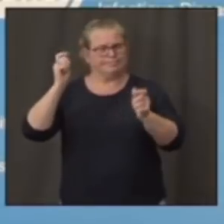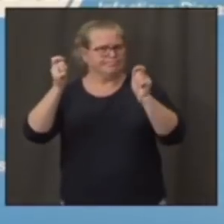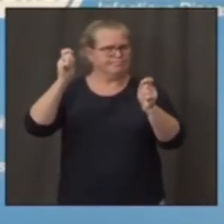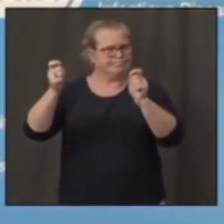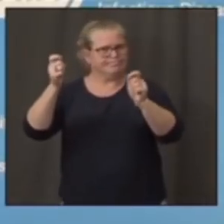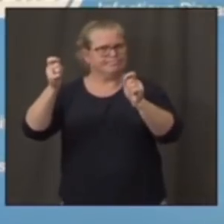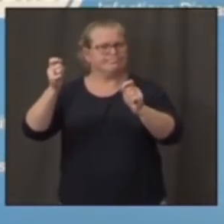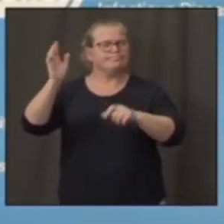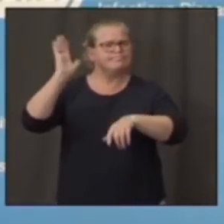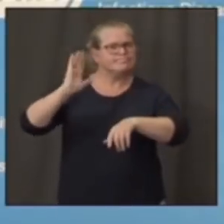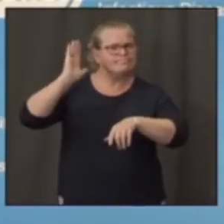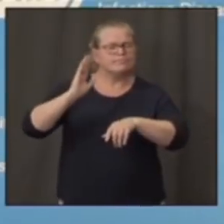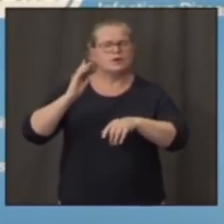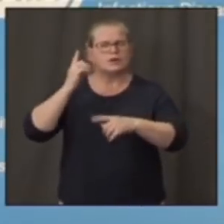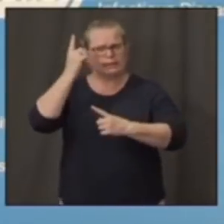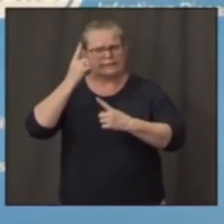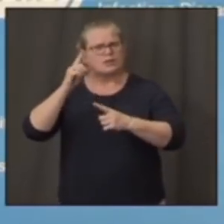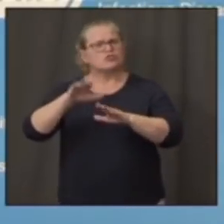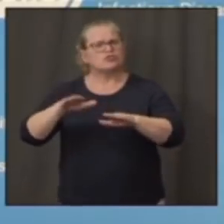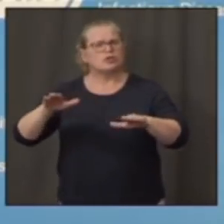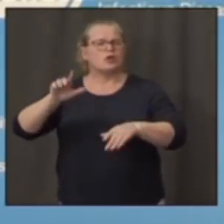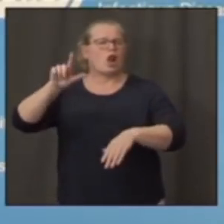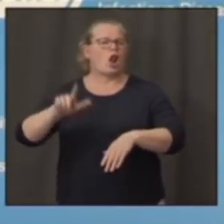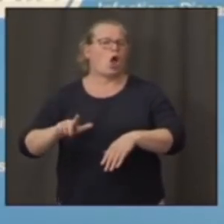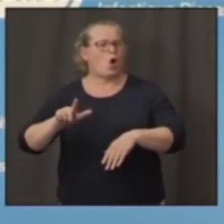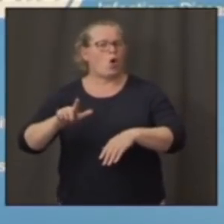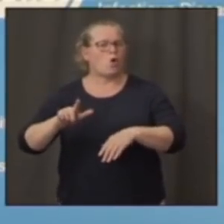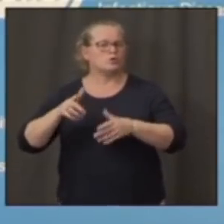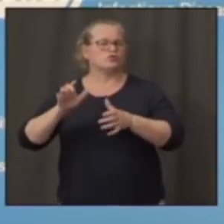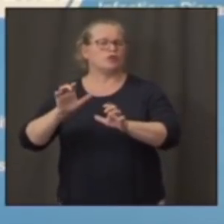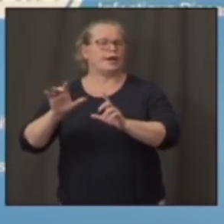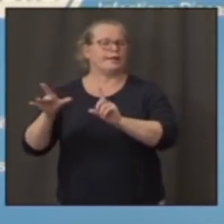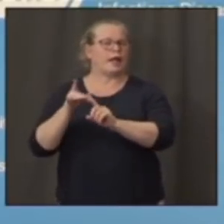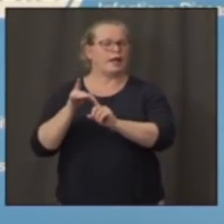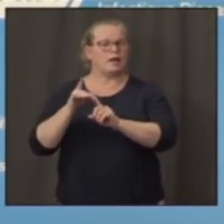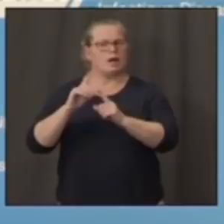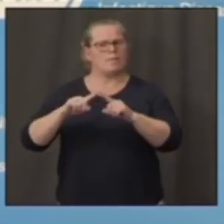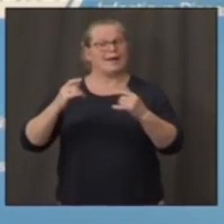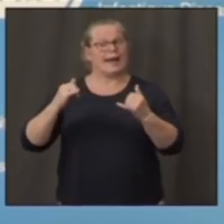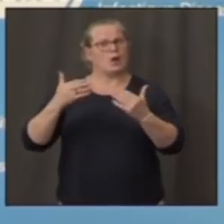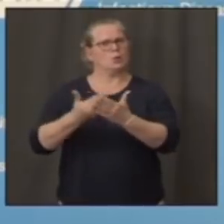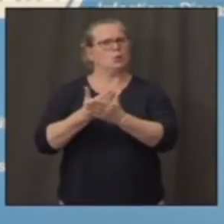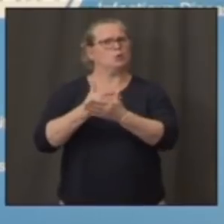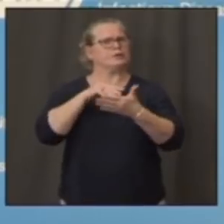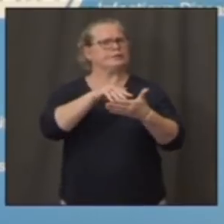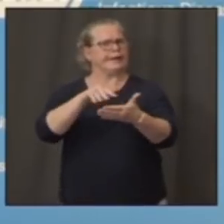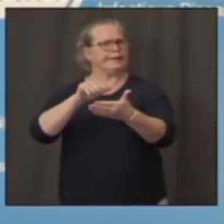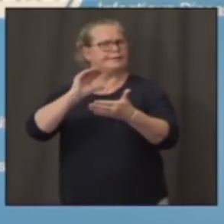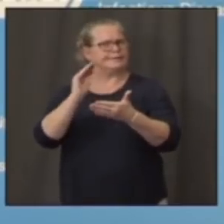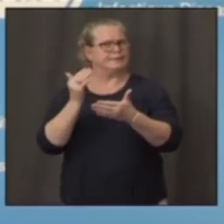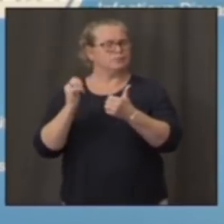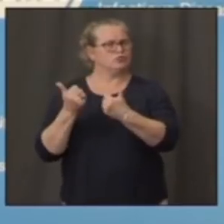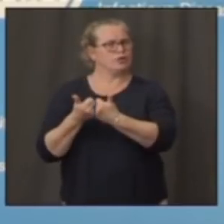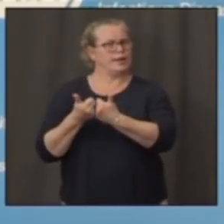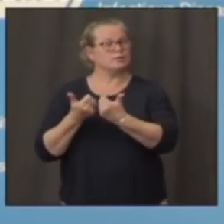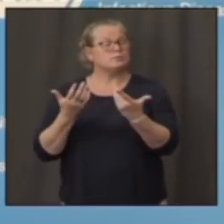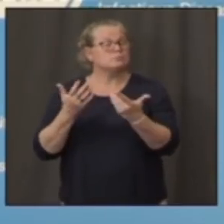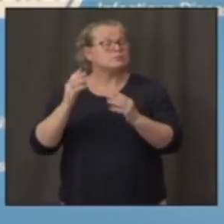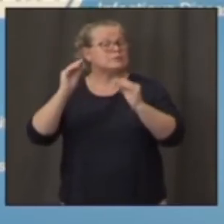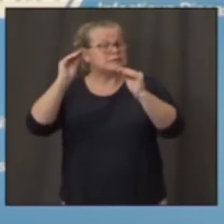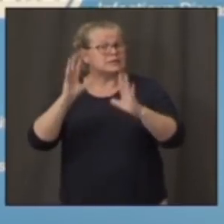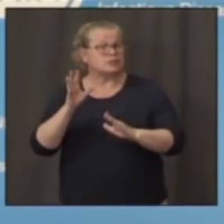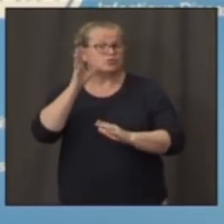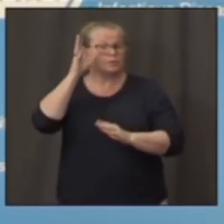and now there are studies that seem to challenge that. Can you help teachers and parents understand the risk for kids